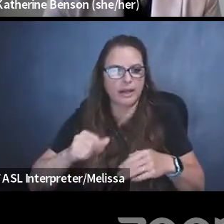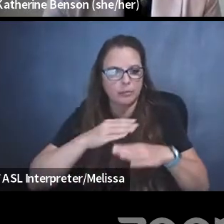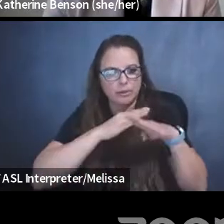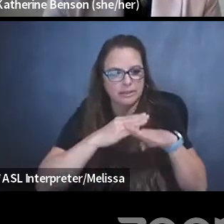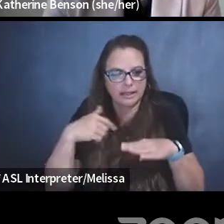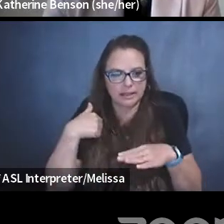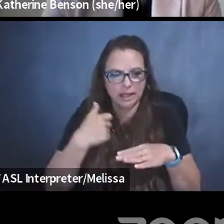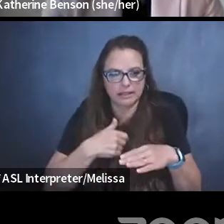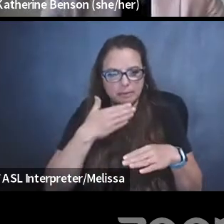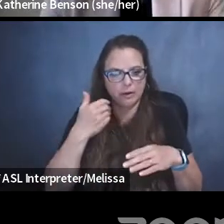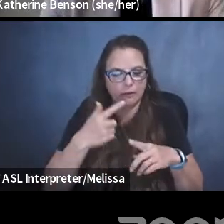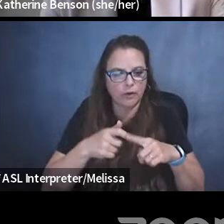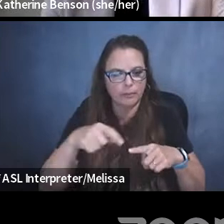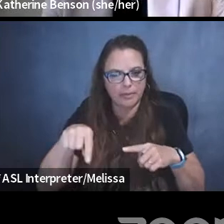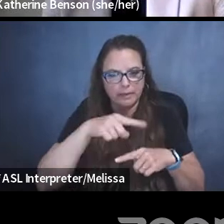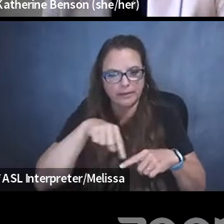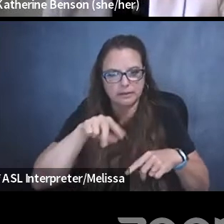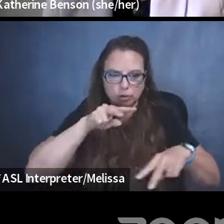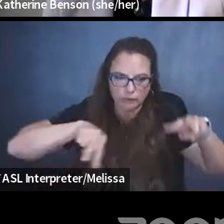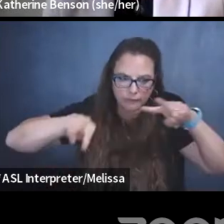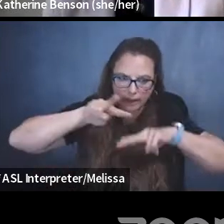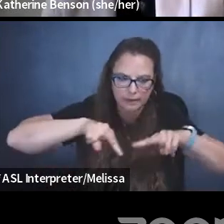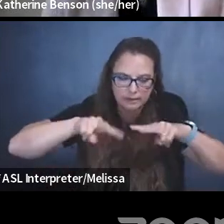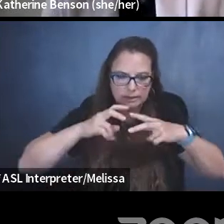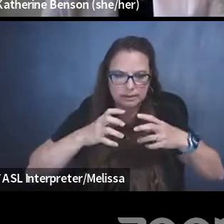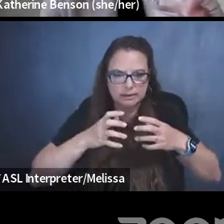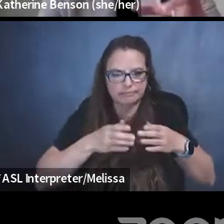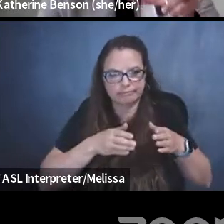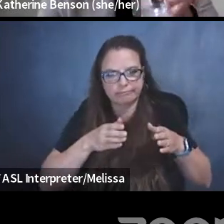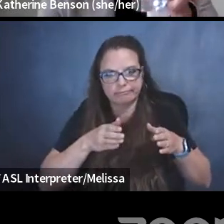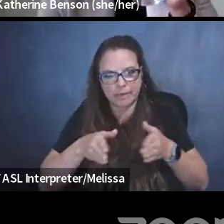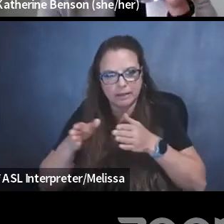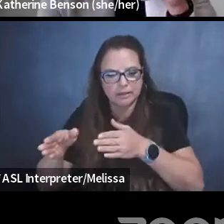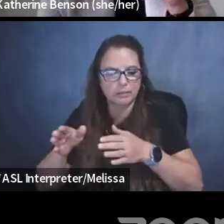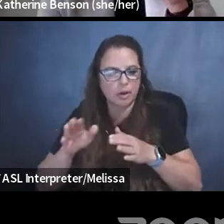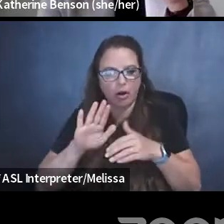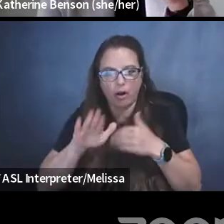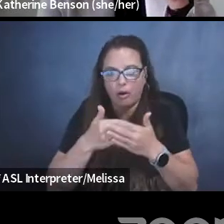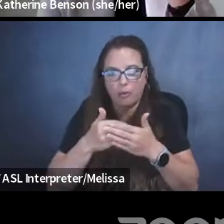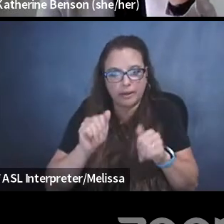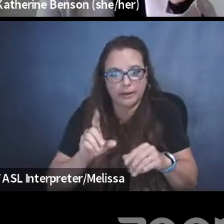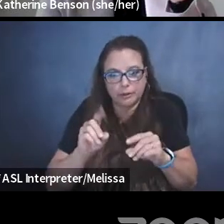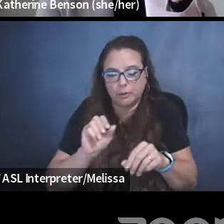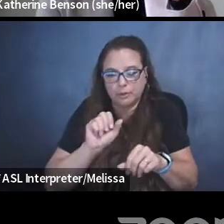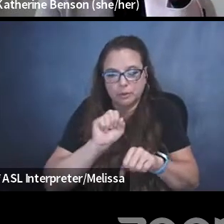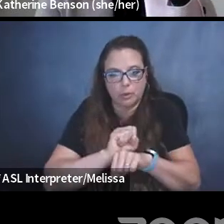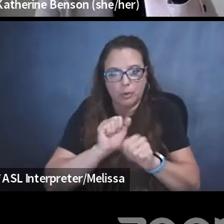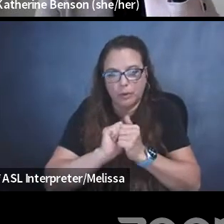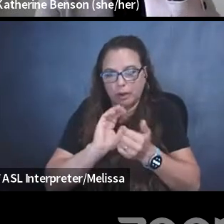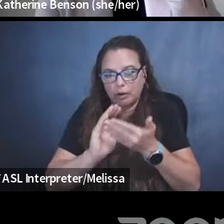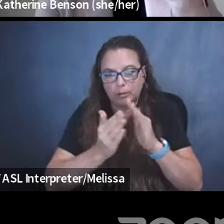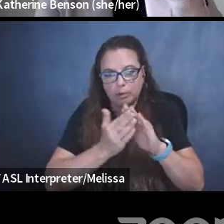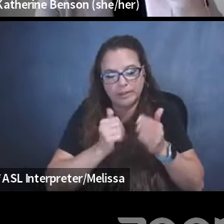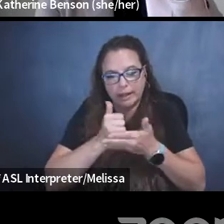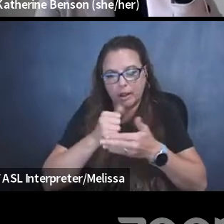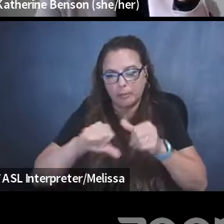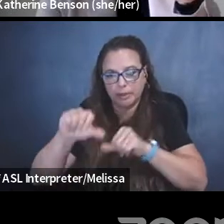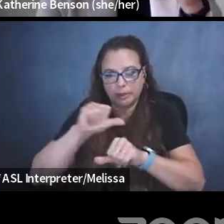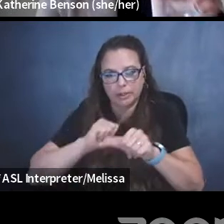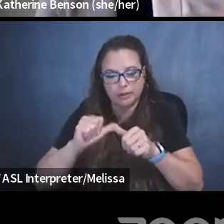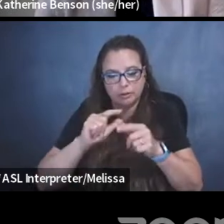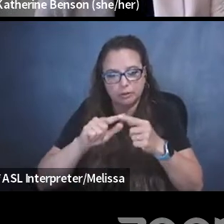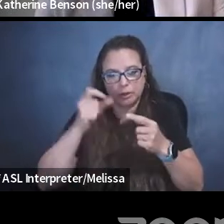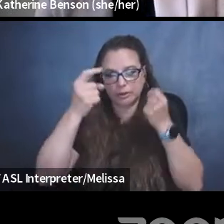surveillance mechanisms, I think all we can do is just work together with our communities and help one another to understand what's the latest and greatest